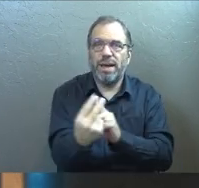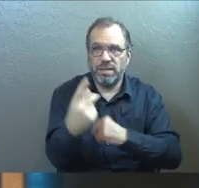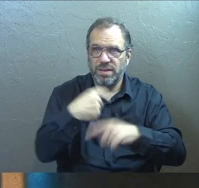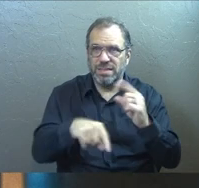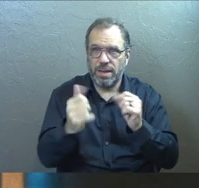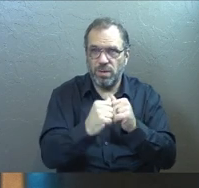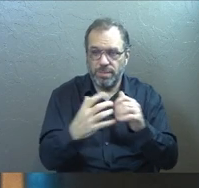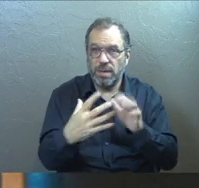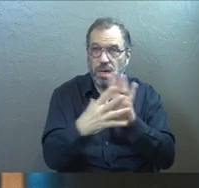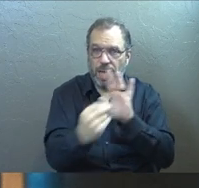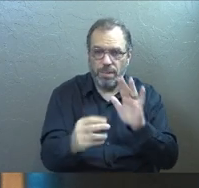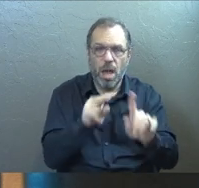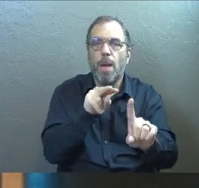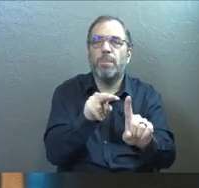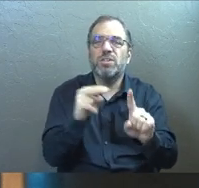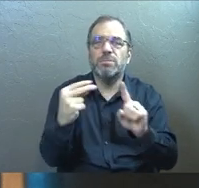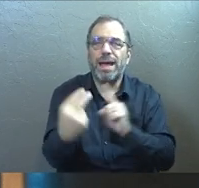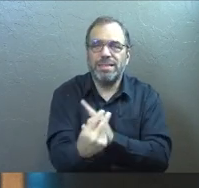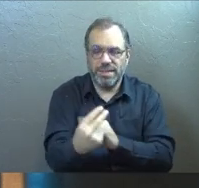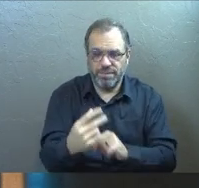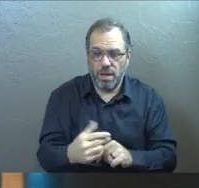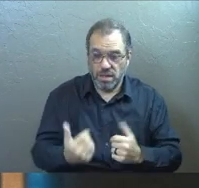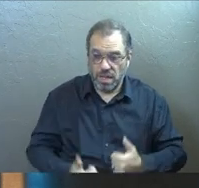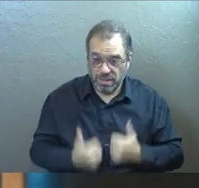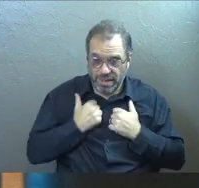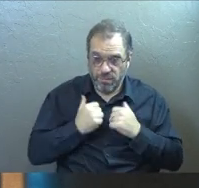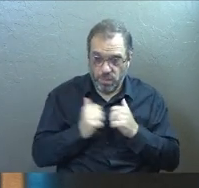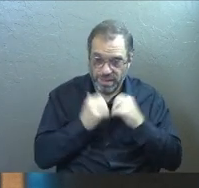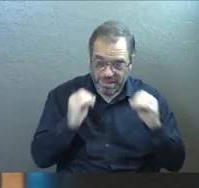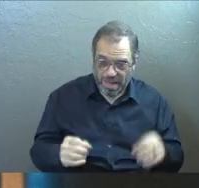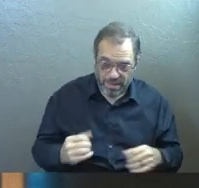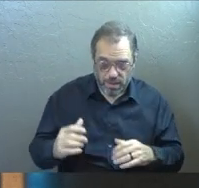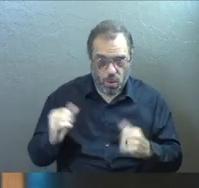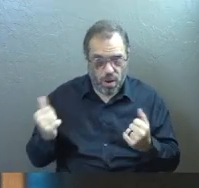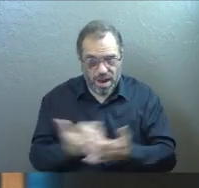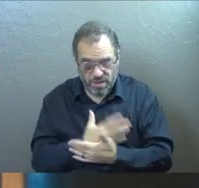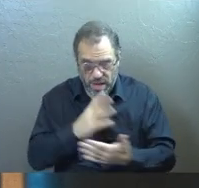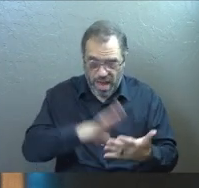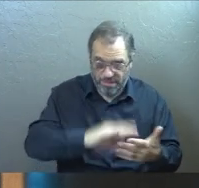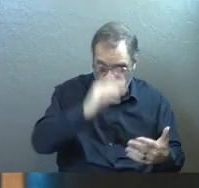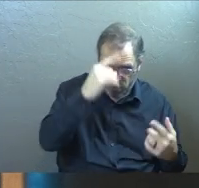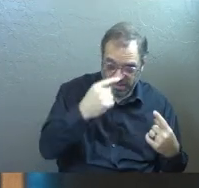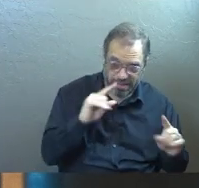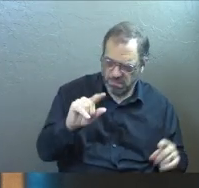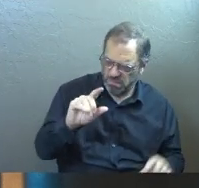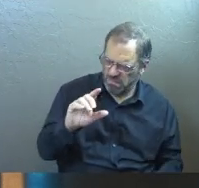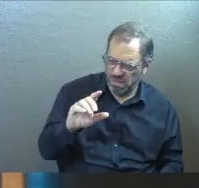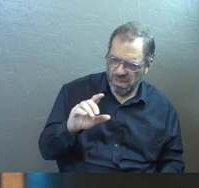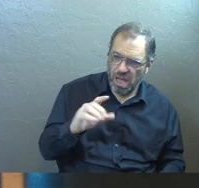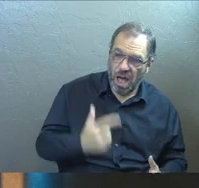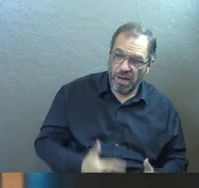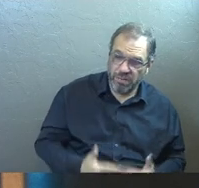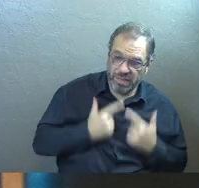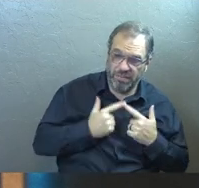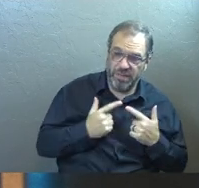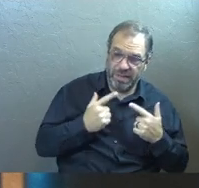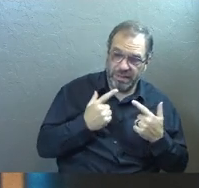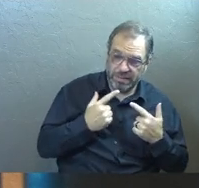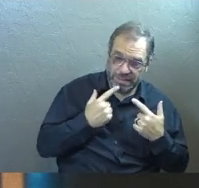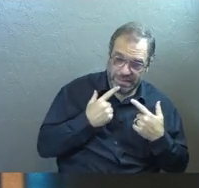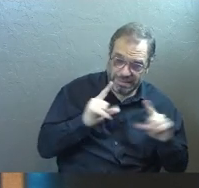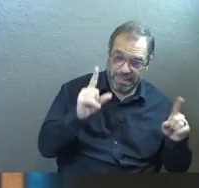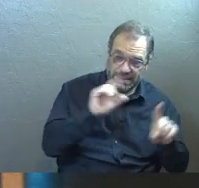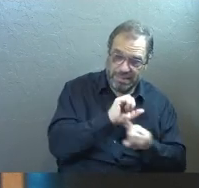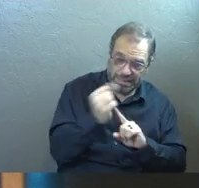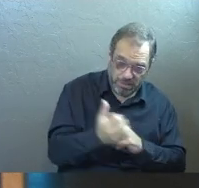how to live on almost nothing or with everything. I have learned the secret. There's that phrase again of living in every